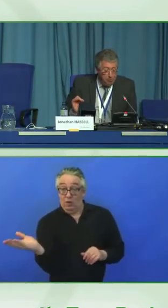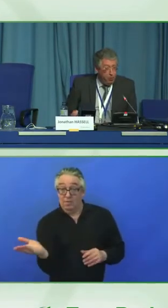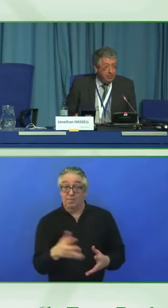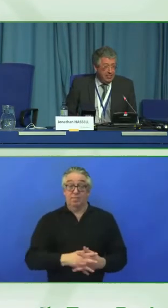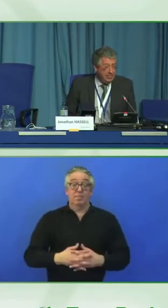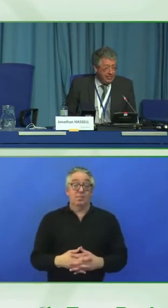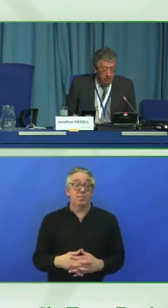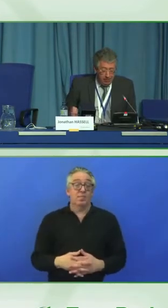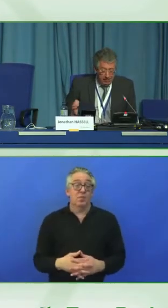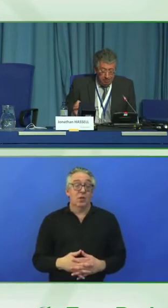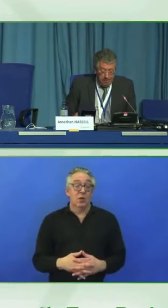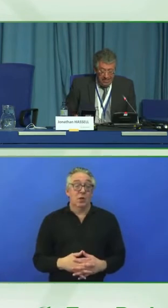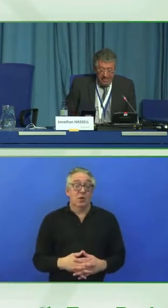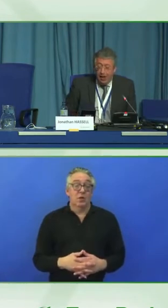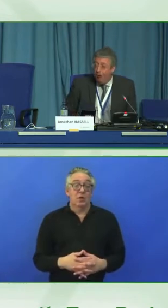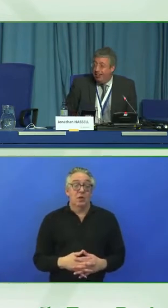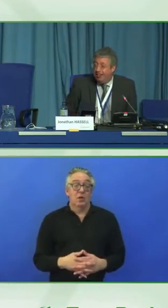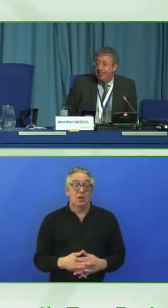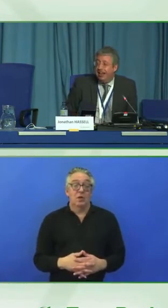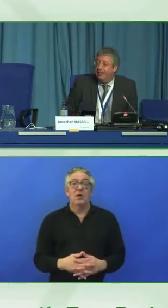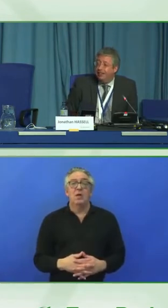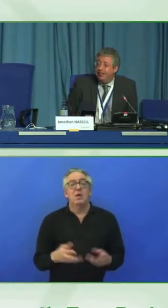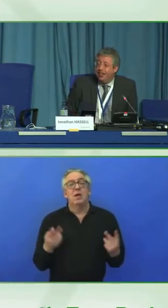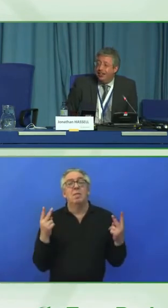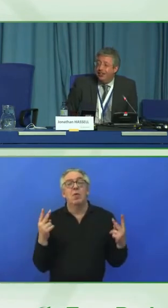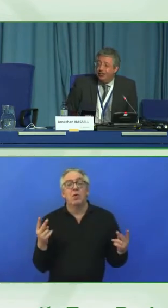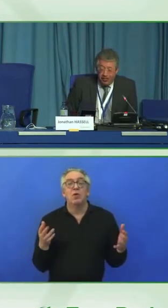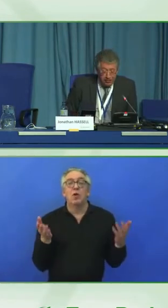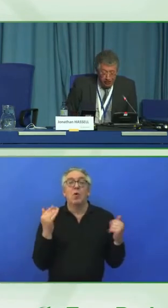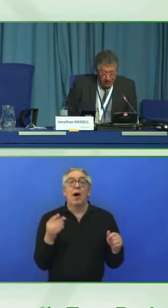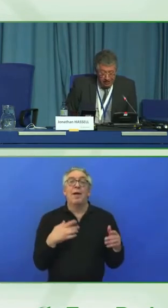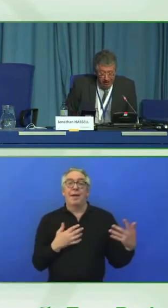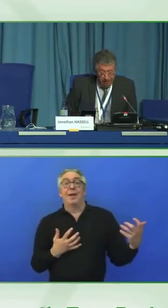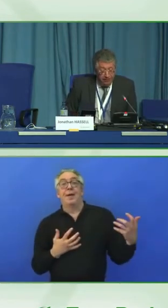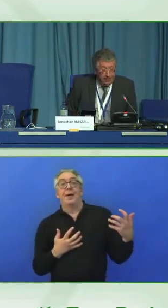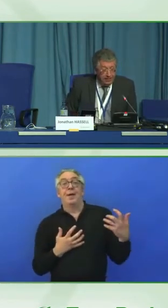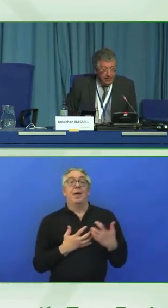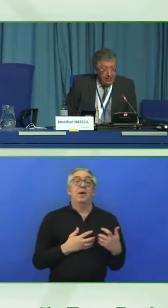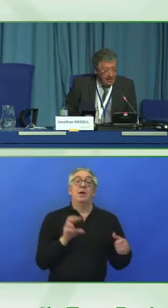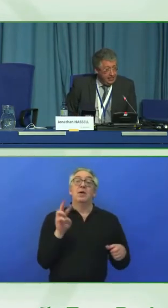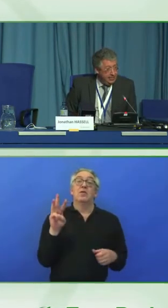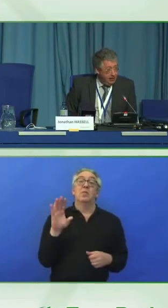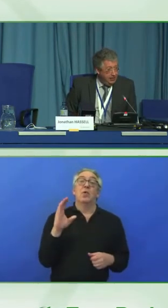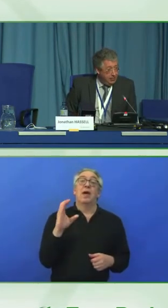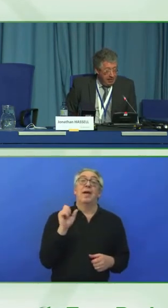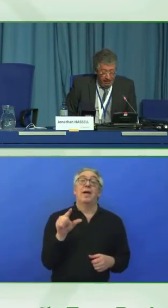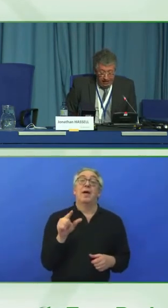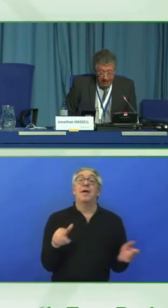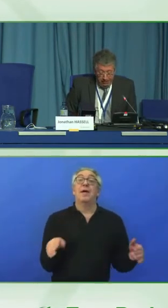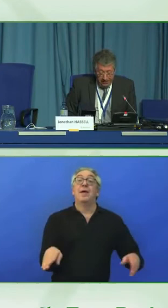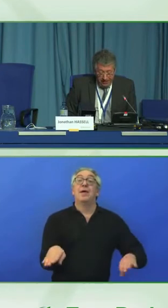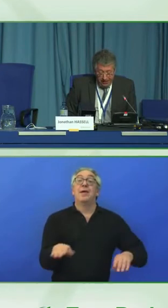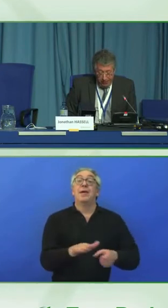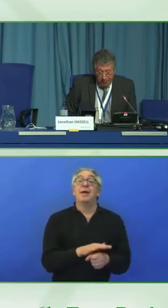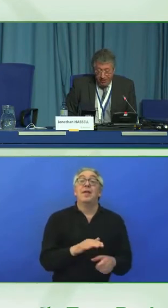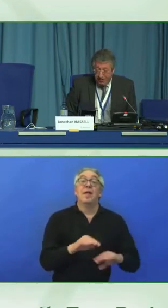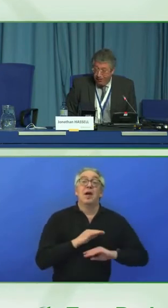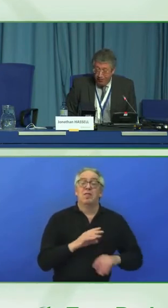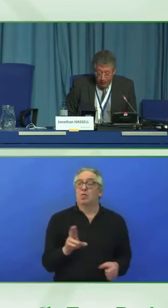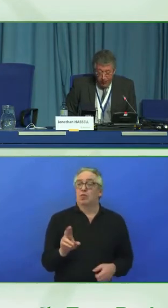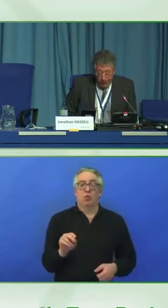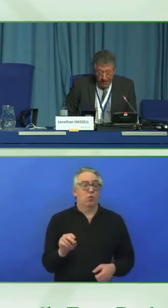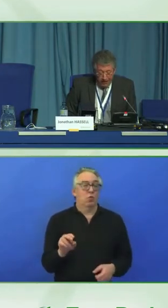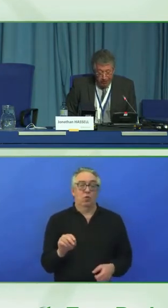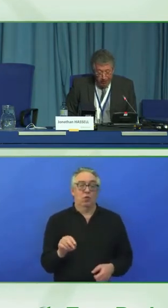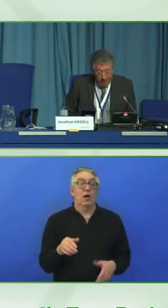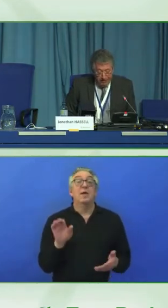That's important because meeting coding standards is just not enough. Yes, 98% of websites